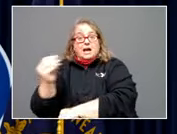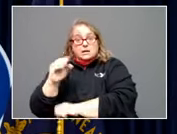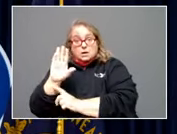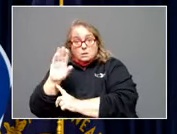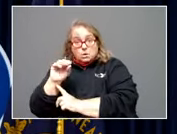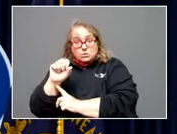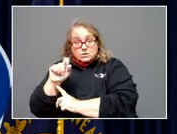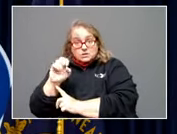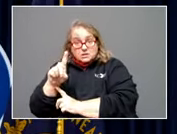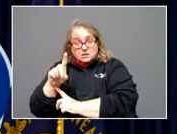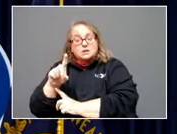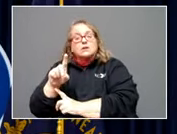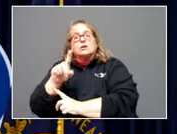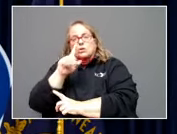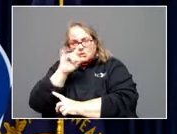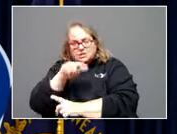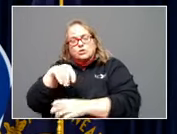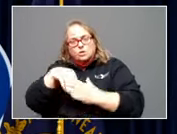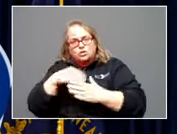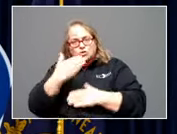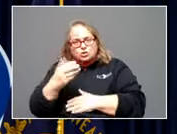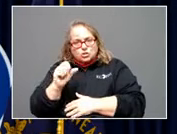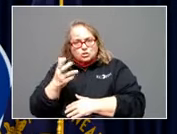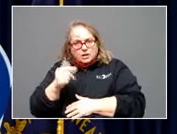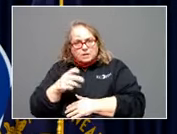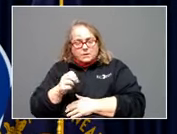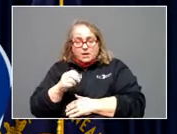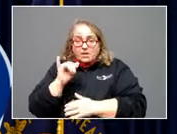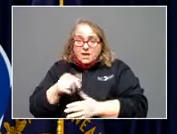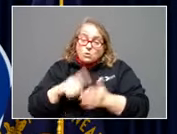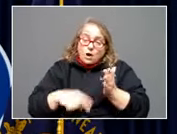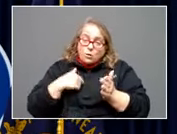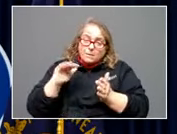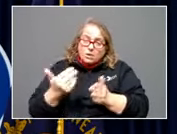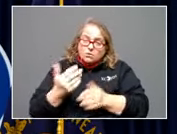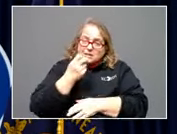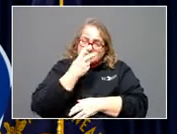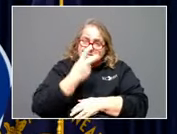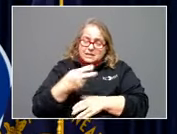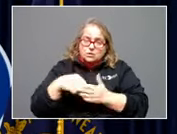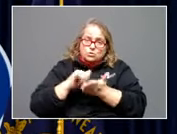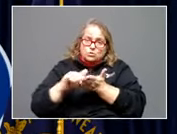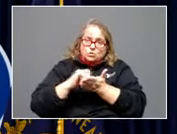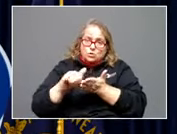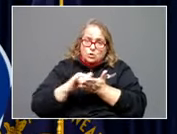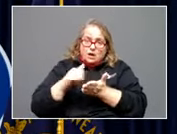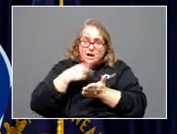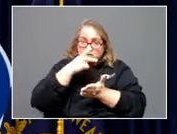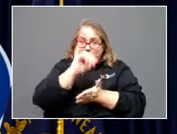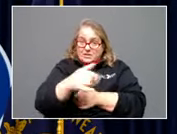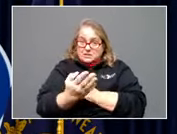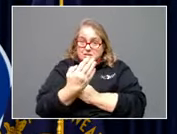again, it looks like you're in pretty good shape. And that's what we appear to be seeing in New York. I saw this this morning